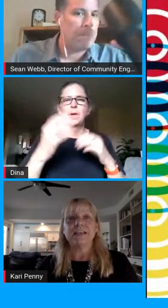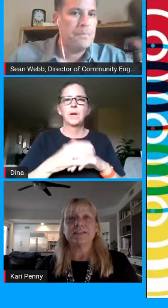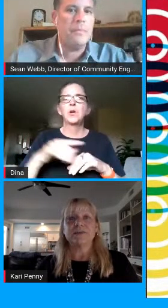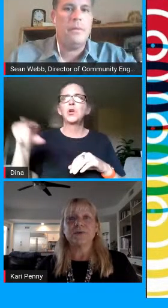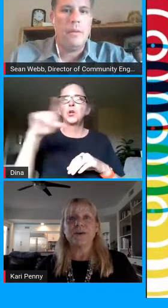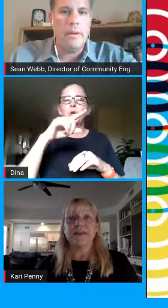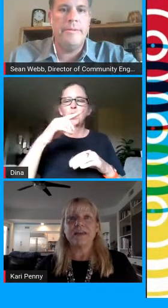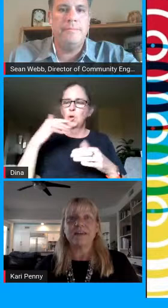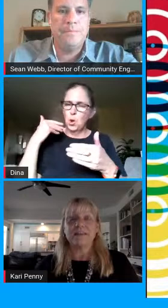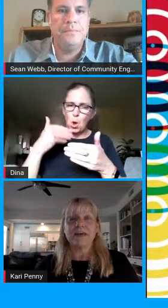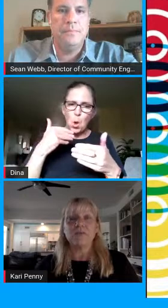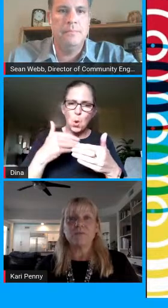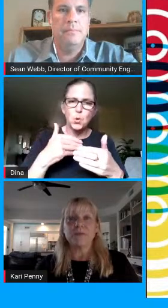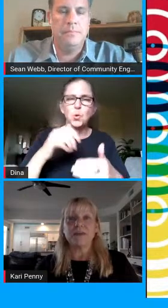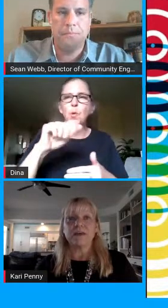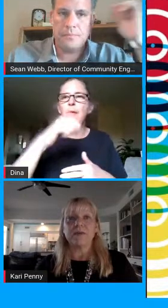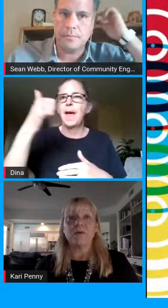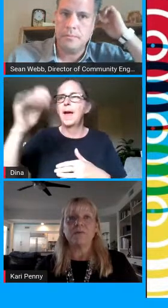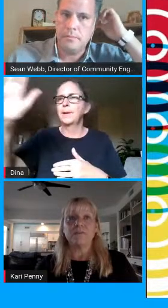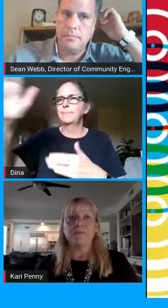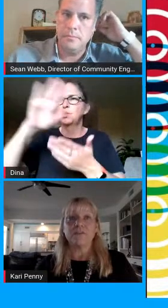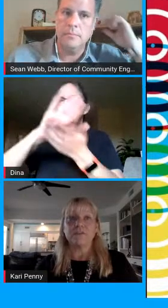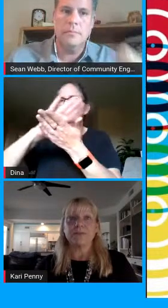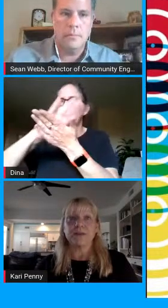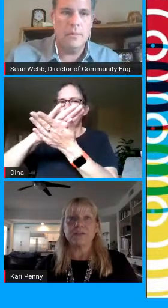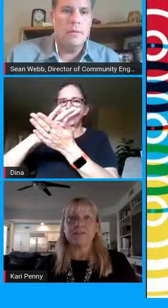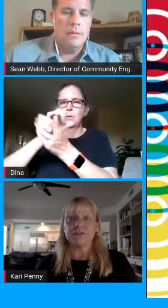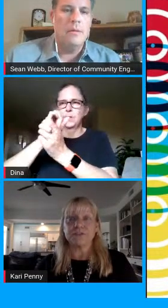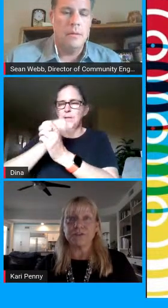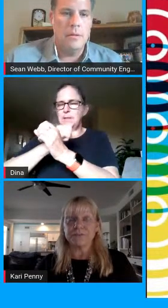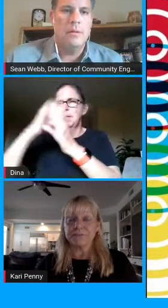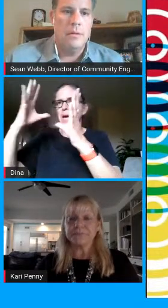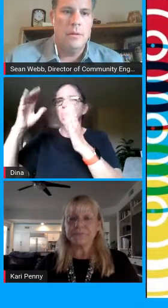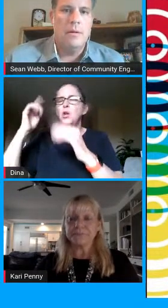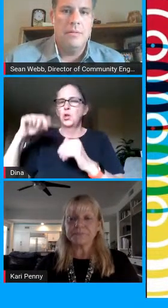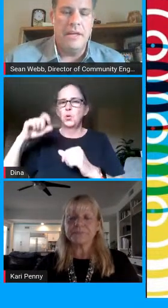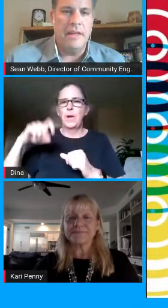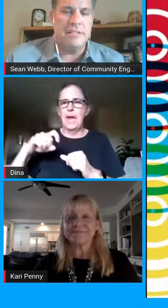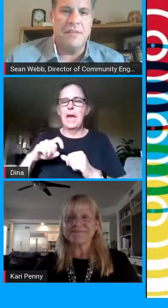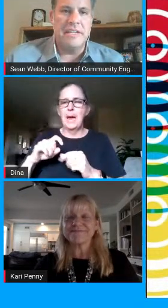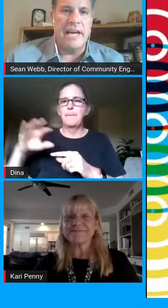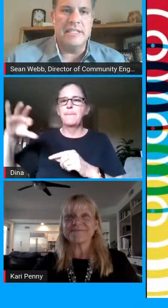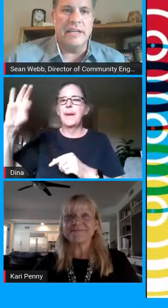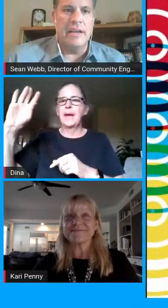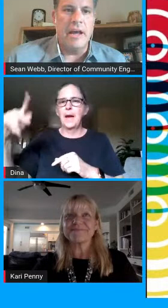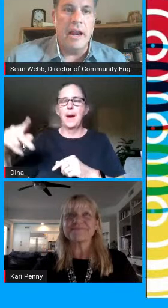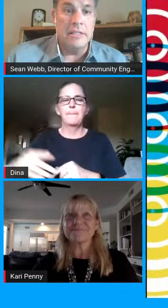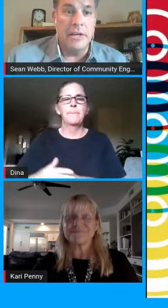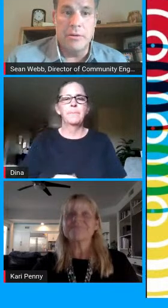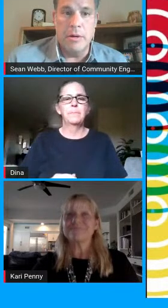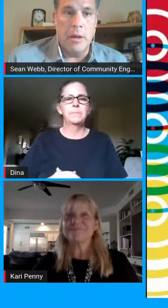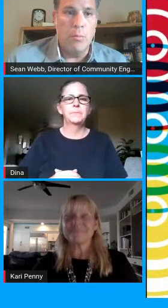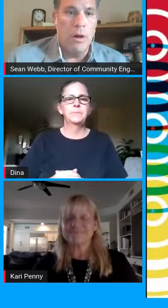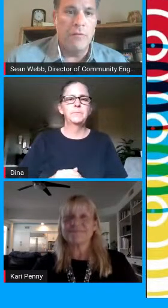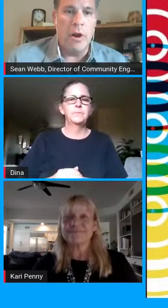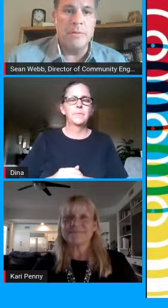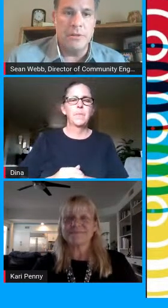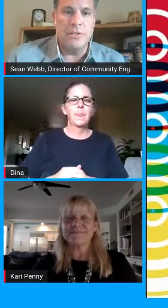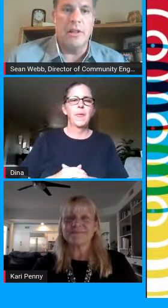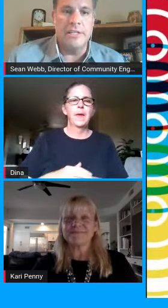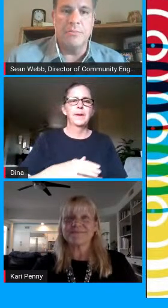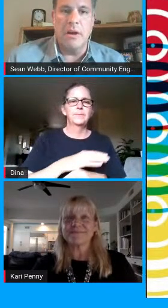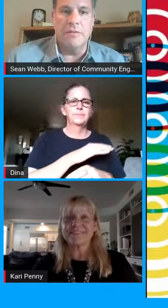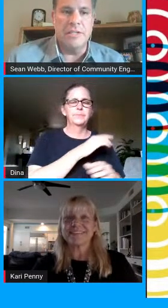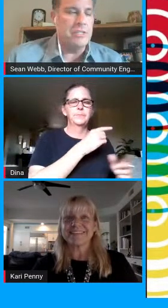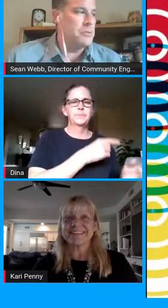and so uh that that will be um helpful for those parents for sure that that's fantastic and i'll tell you one of our